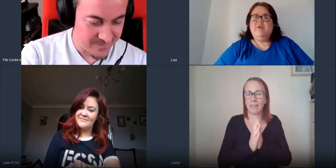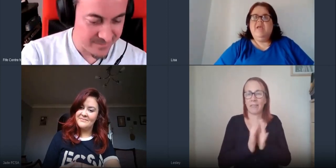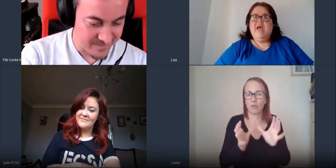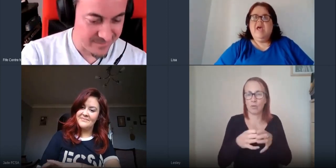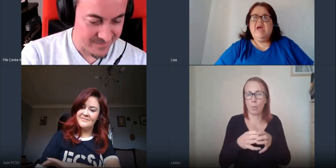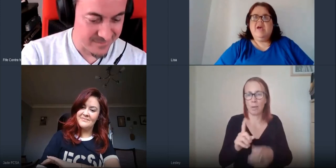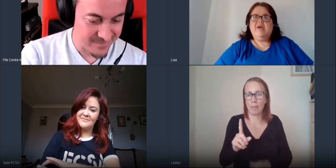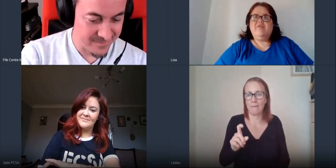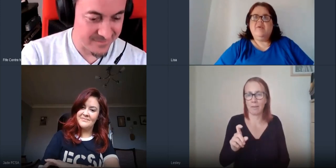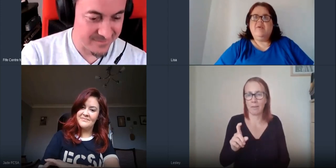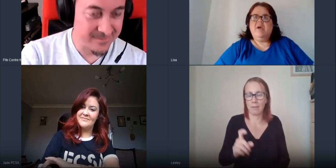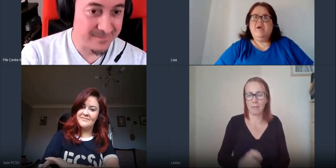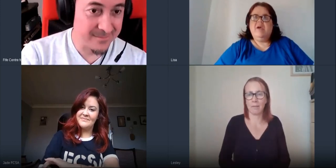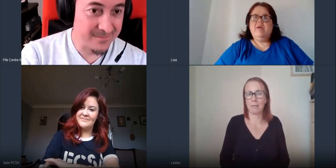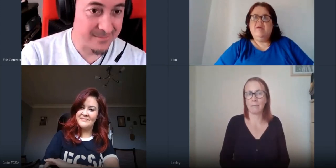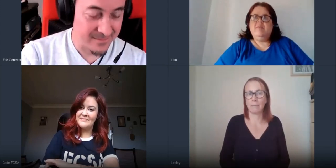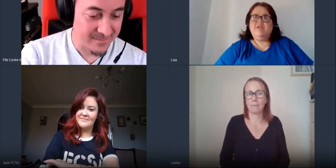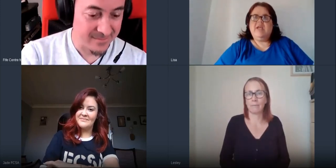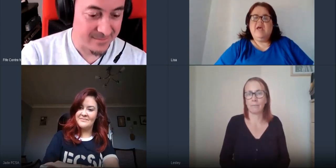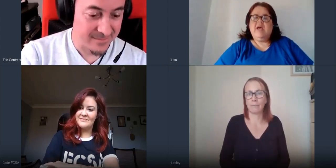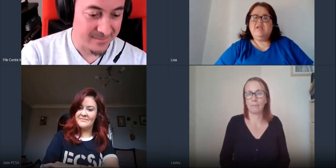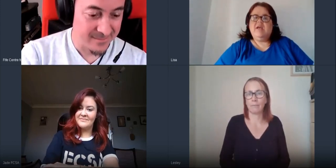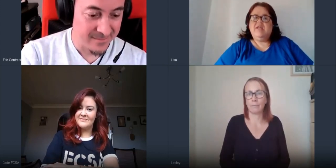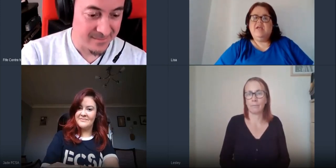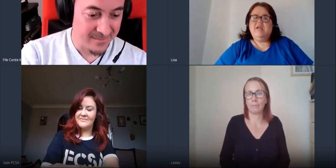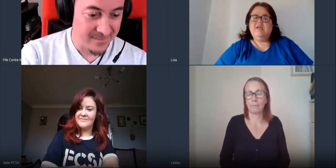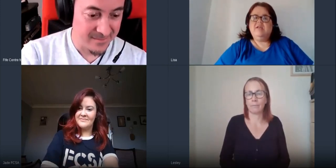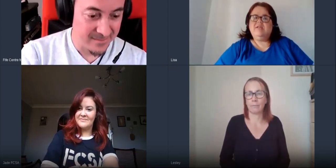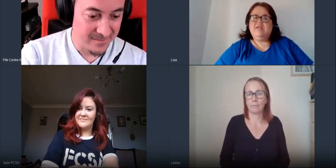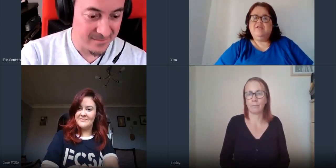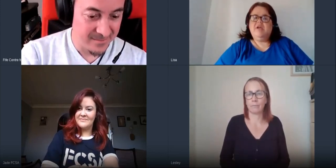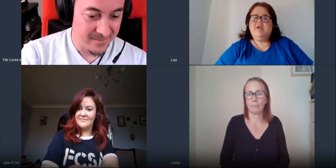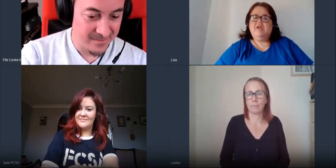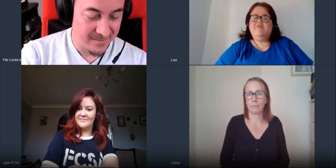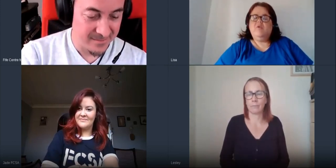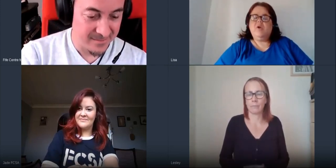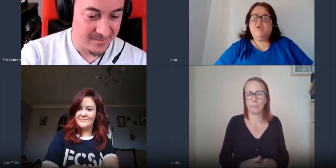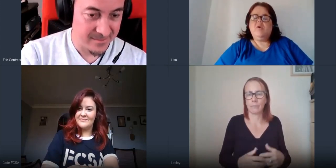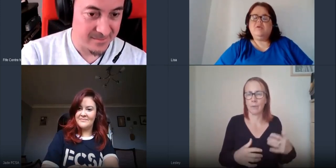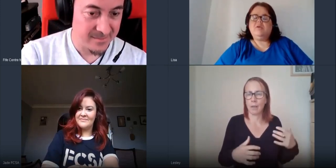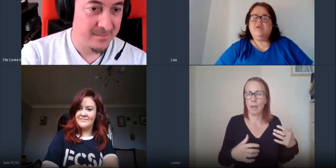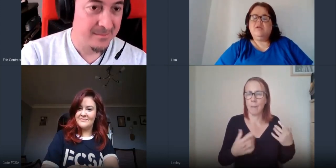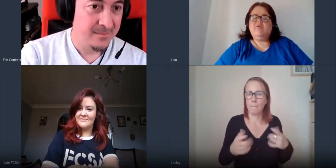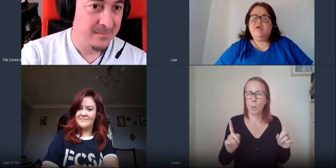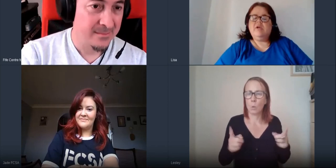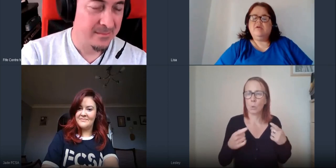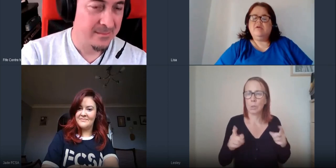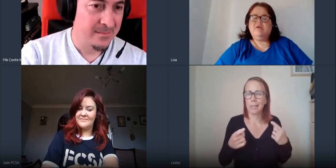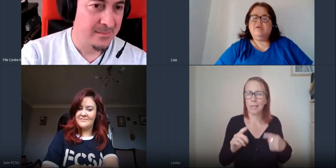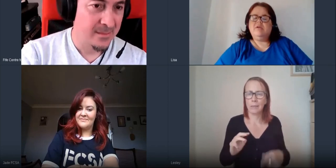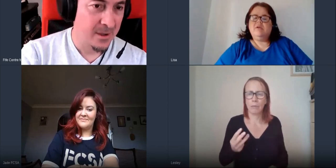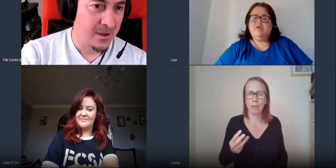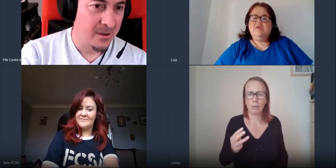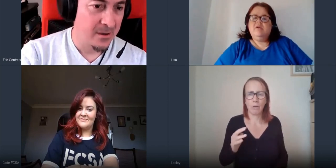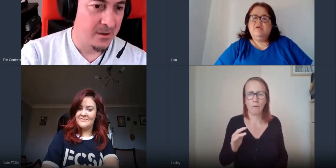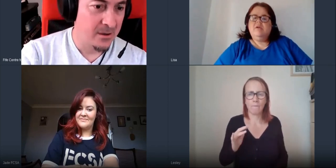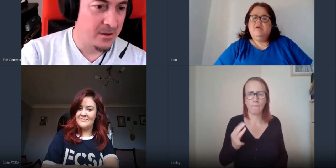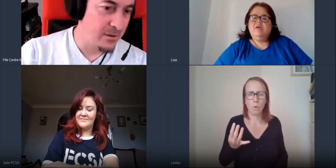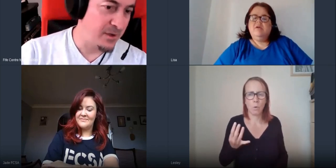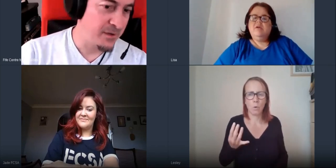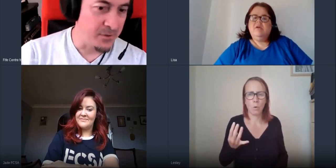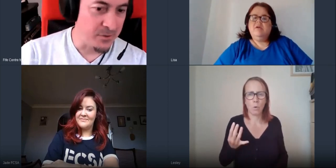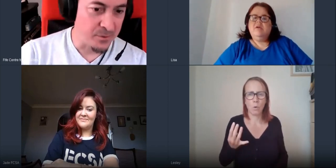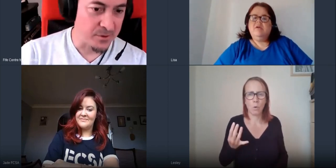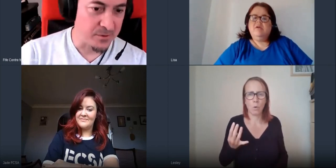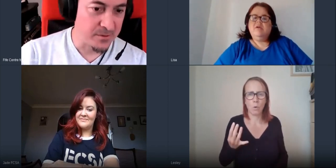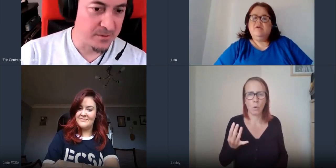we have music at i think it is it three four o'clock elric uh involved